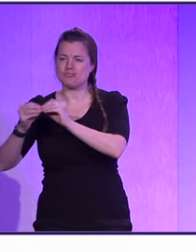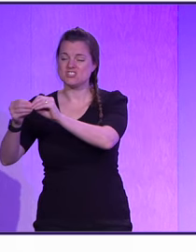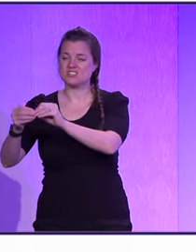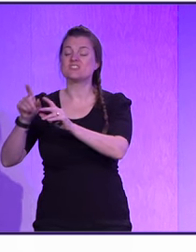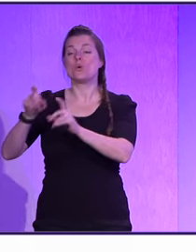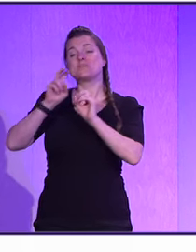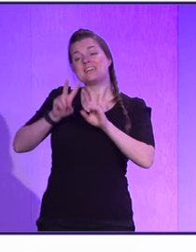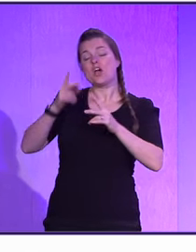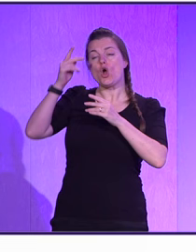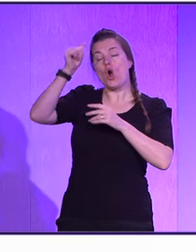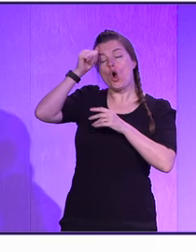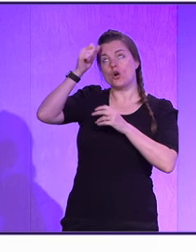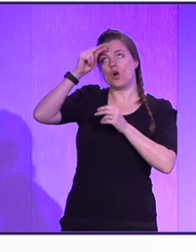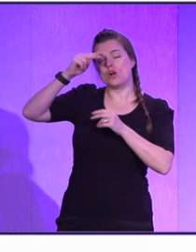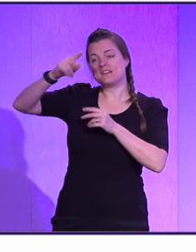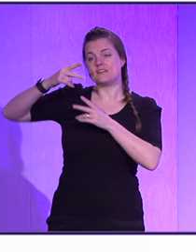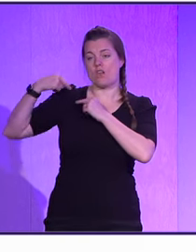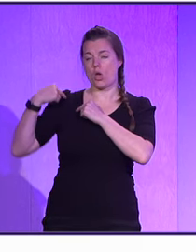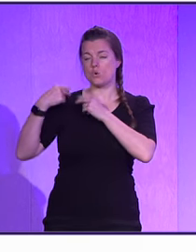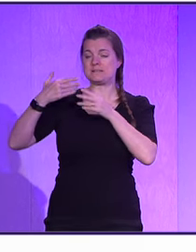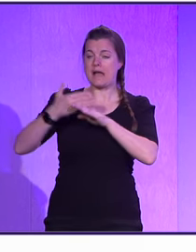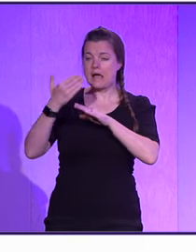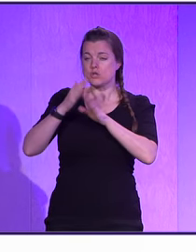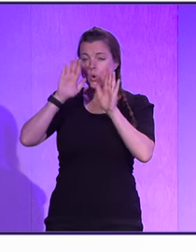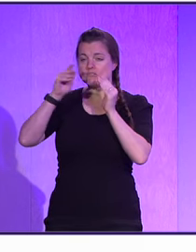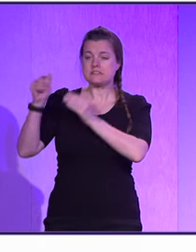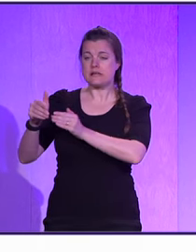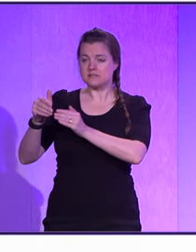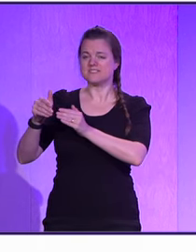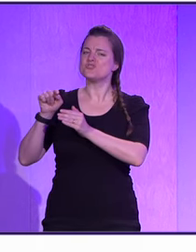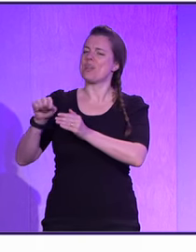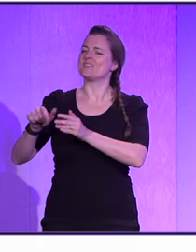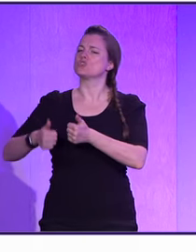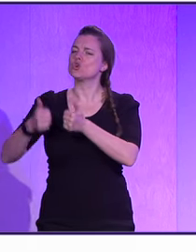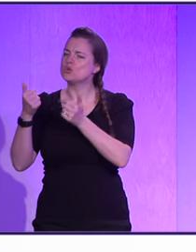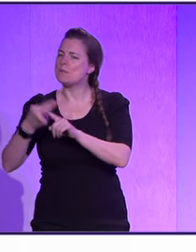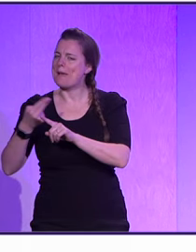the cognitive load, the task-oriented focusing, and all that stuff. So, a good read on that.